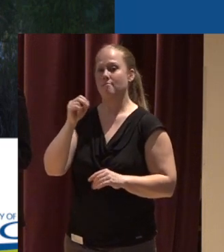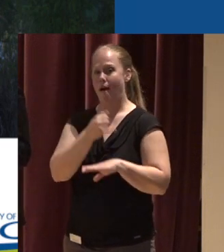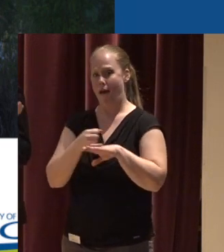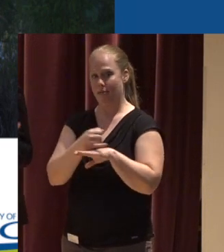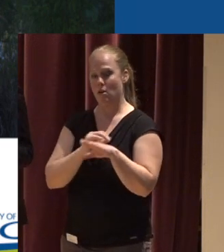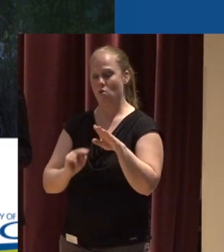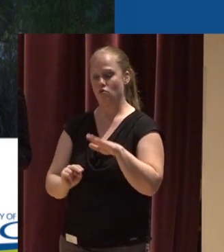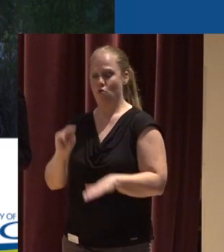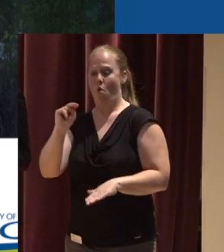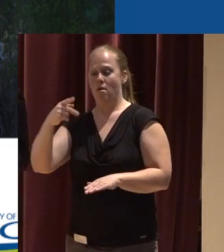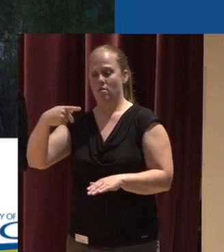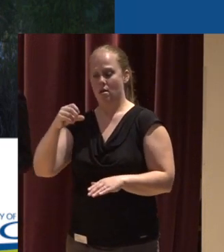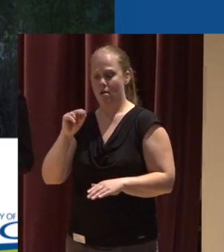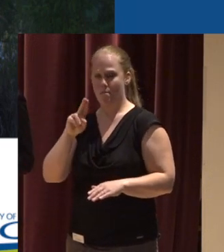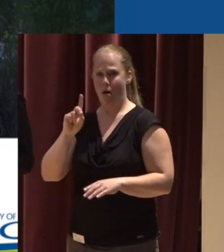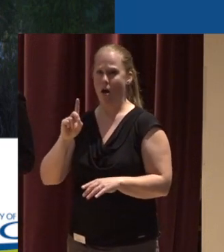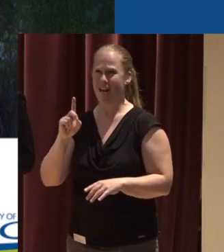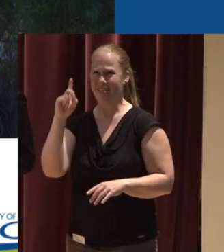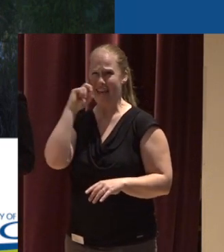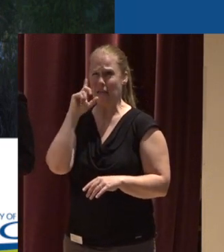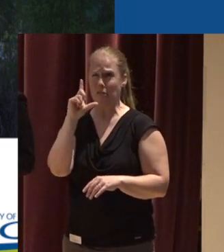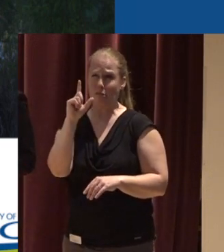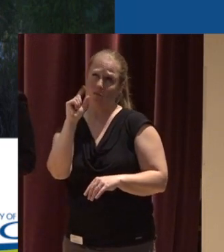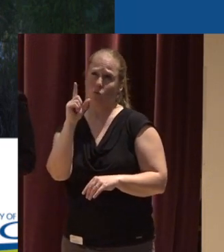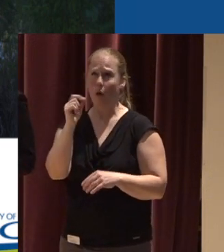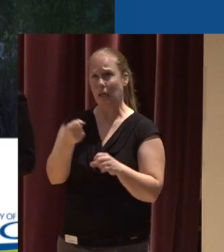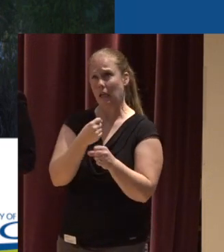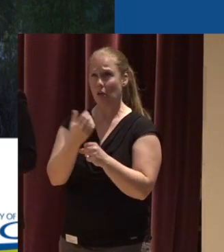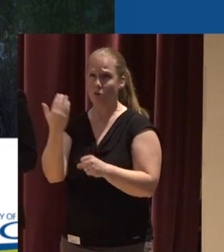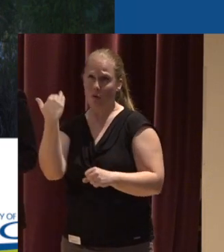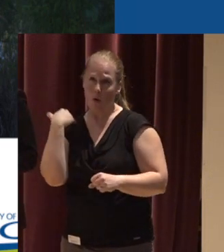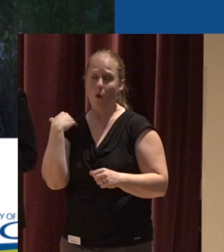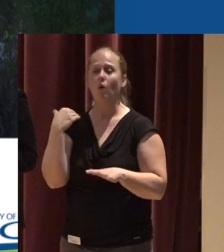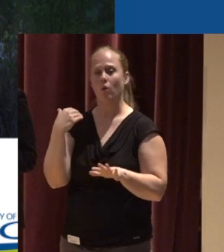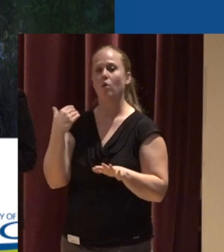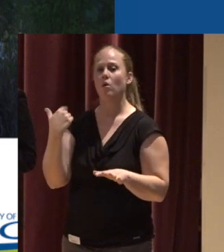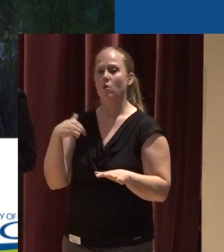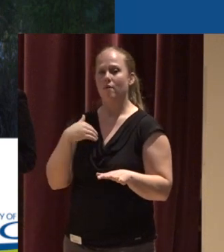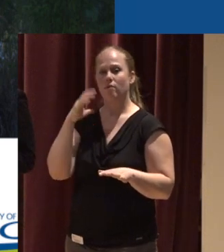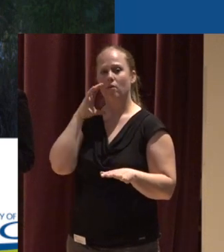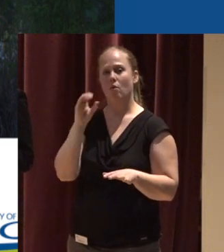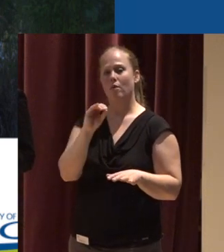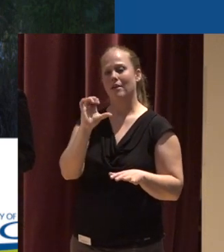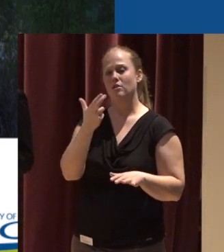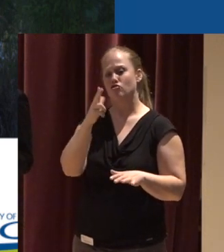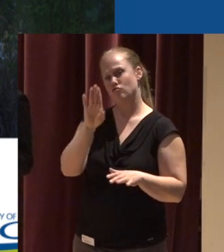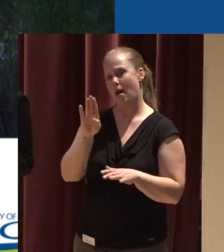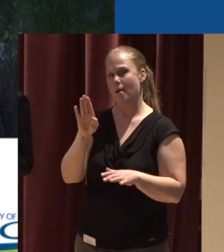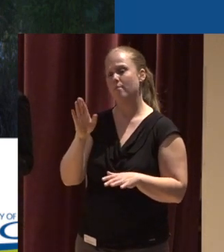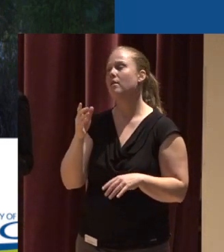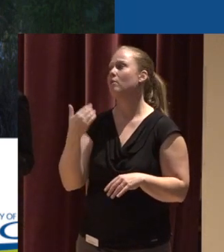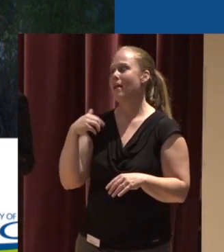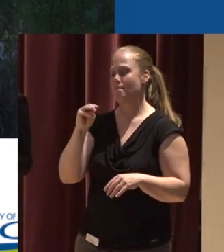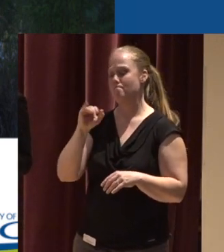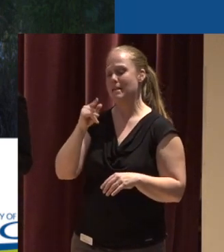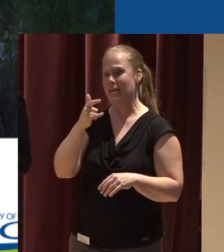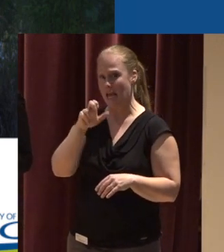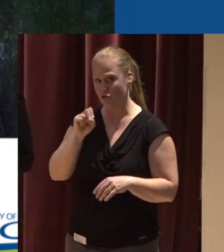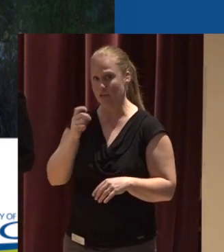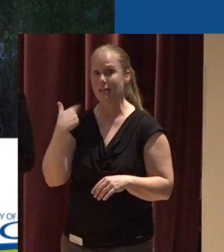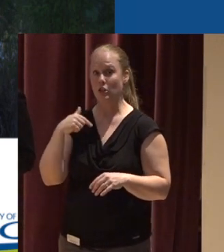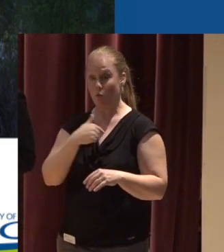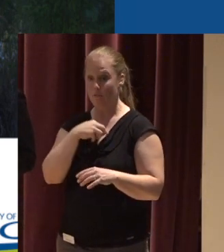roughly, I believe 20 years ago A mitigation site for Oregon Chubb And since then we have been in there actively